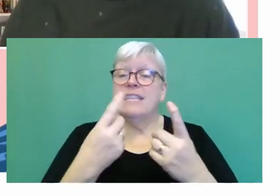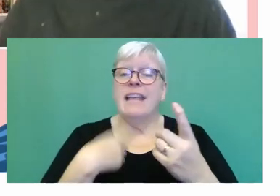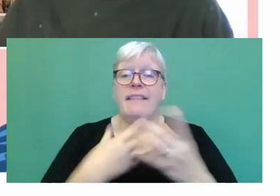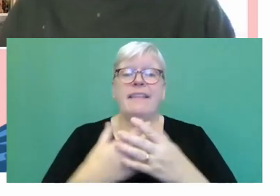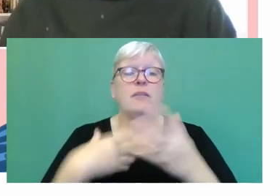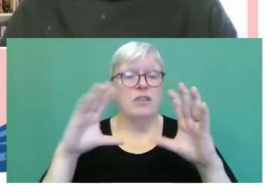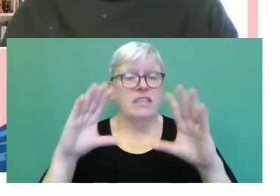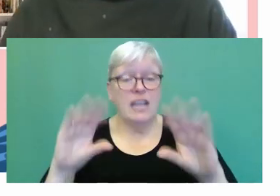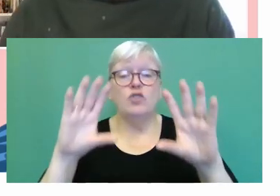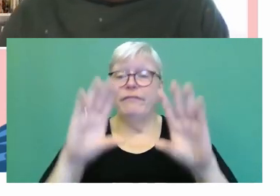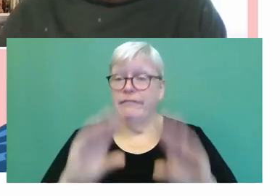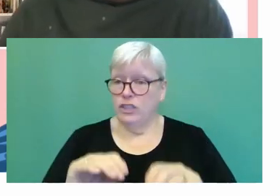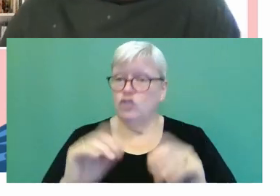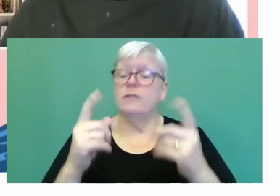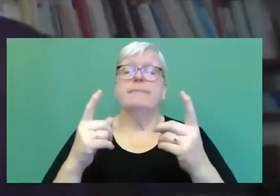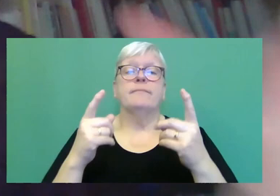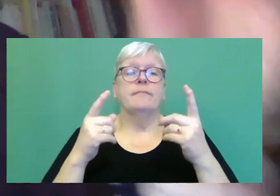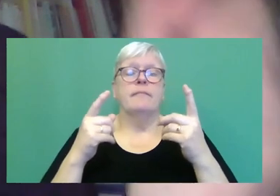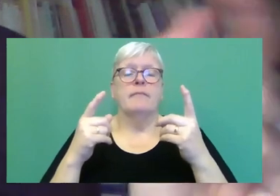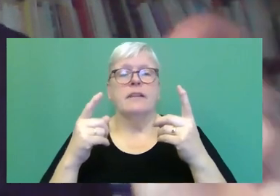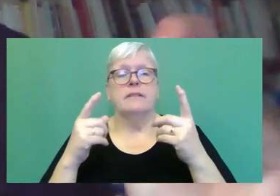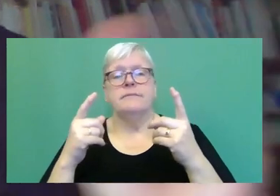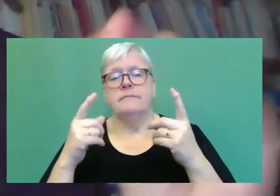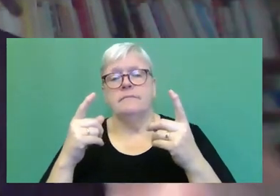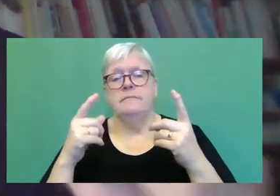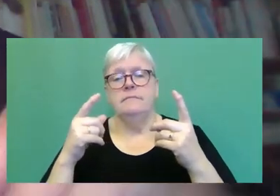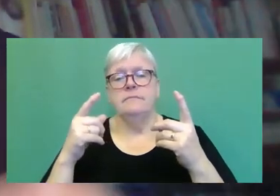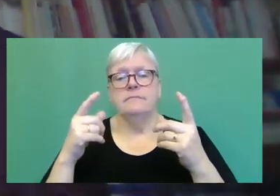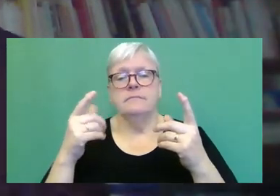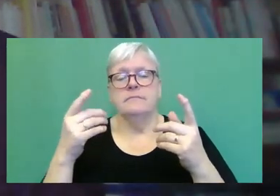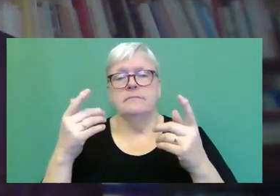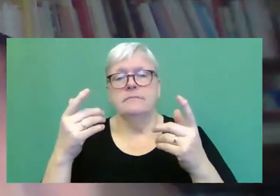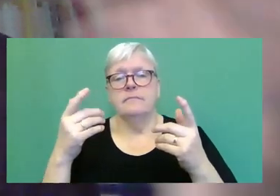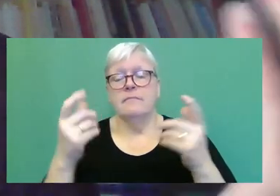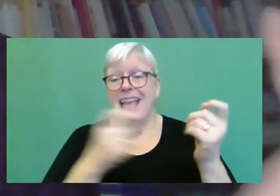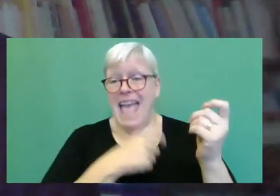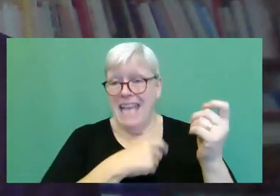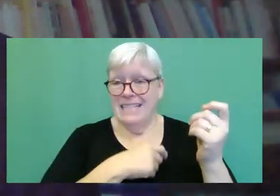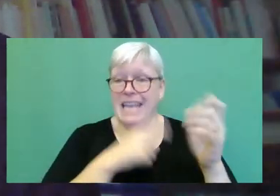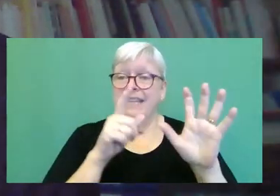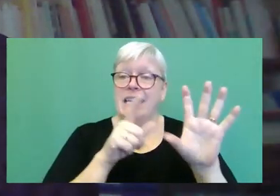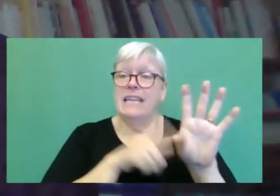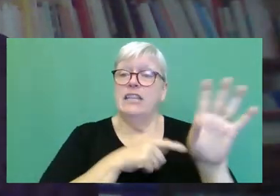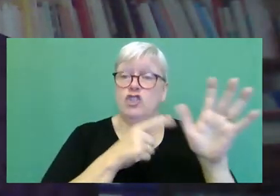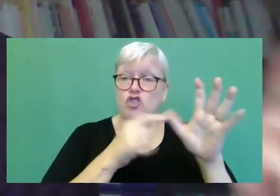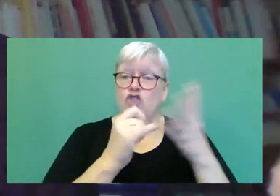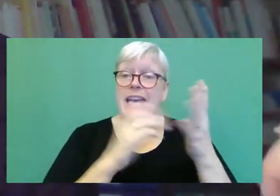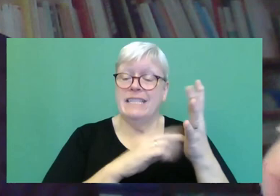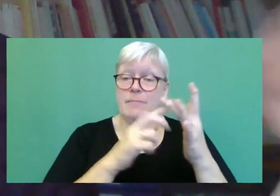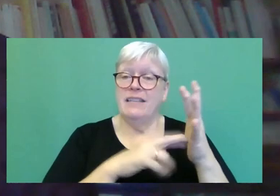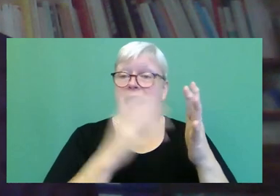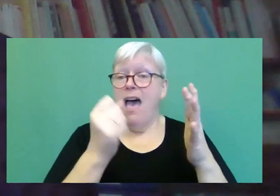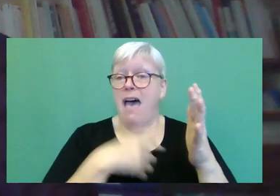wrap up. It's, you know, the anxiety that Yasmin has when her parents go to meet